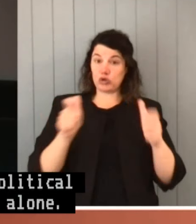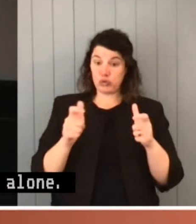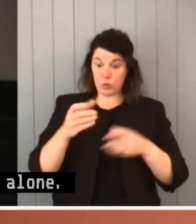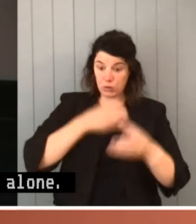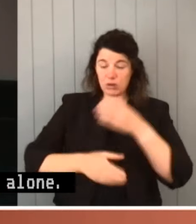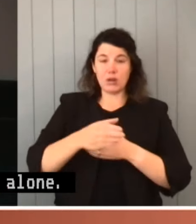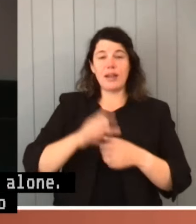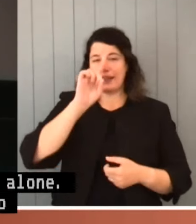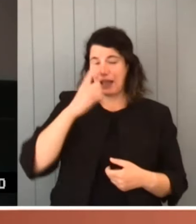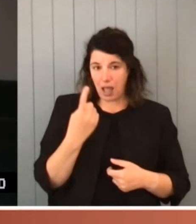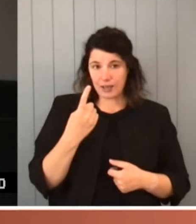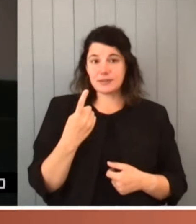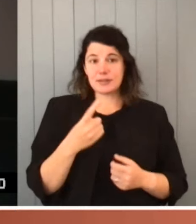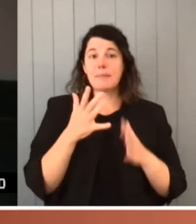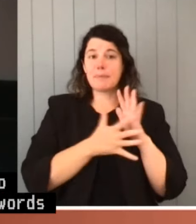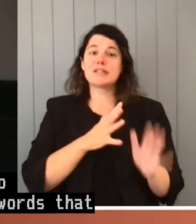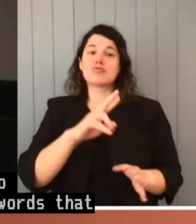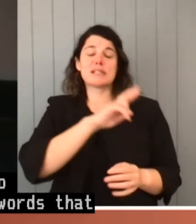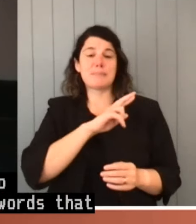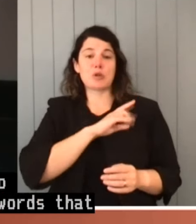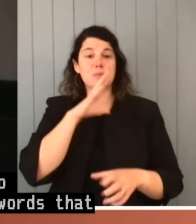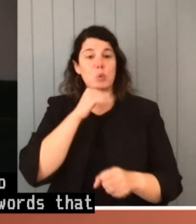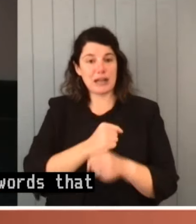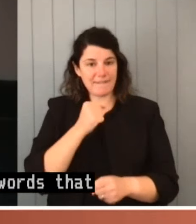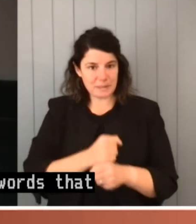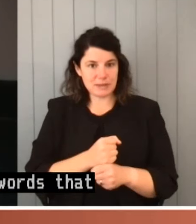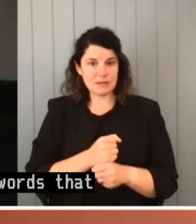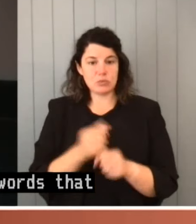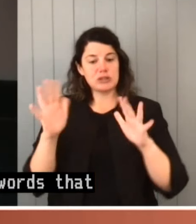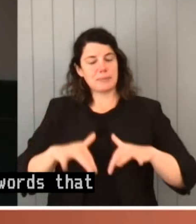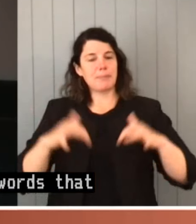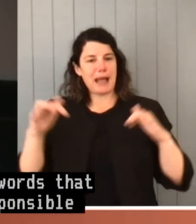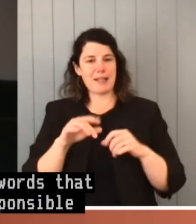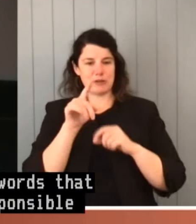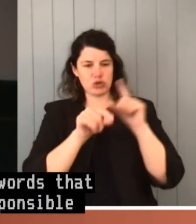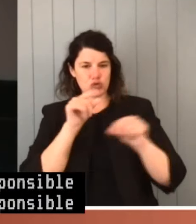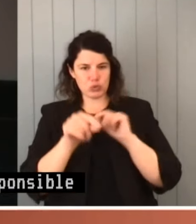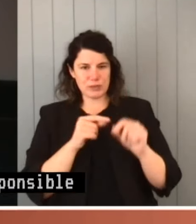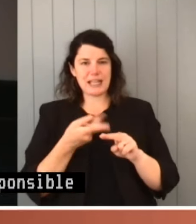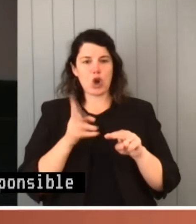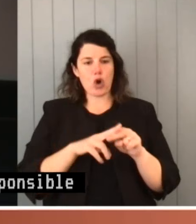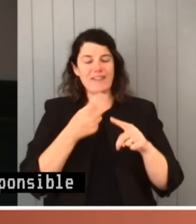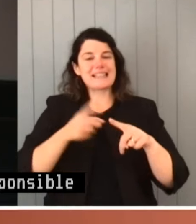the element of responsible government, which involves parliamentary scrutiny of executive action.